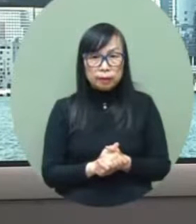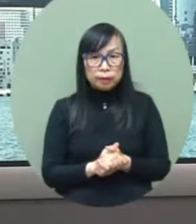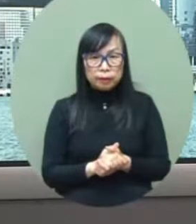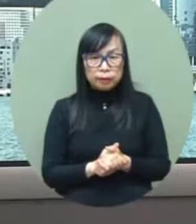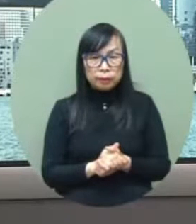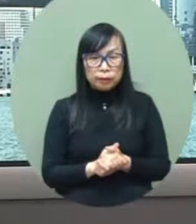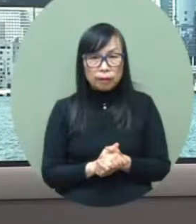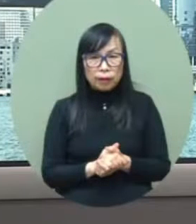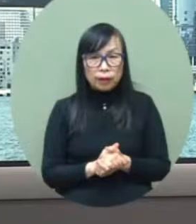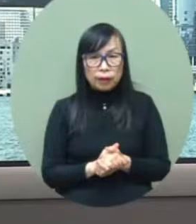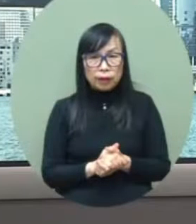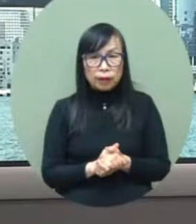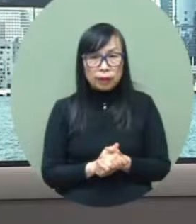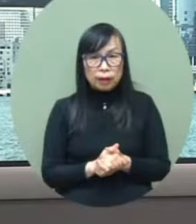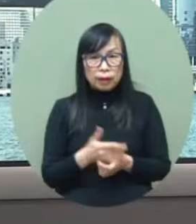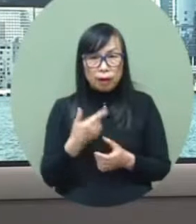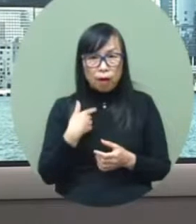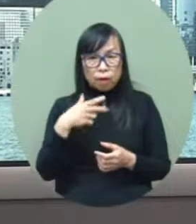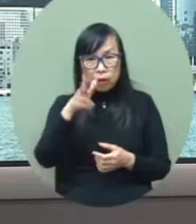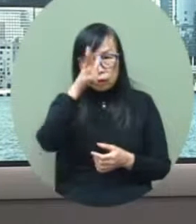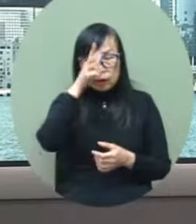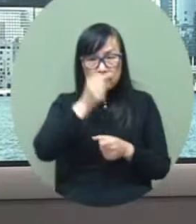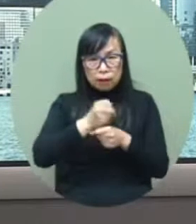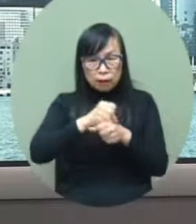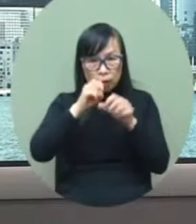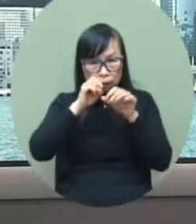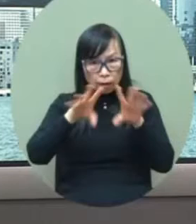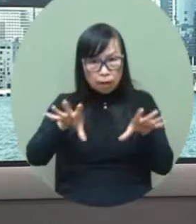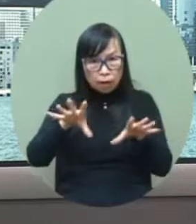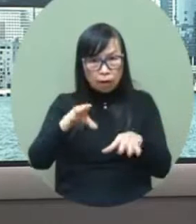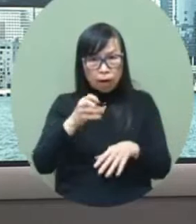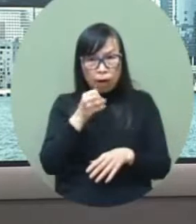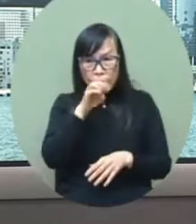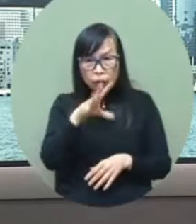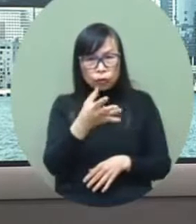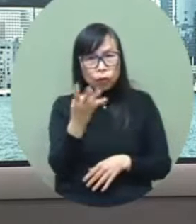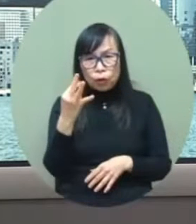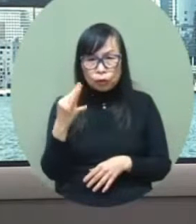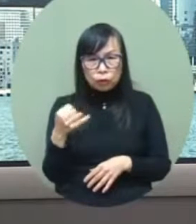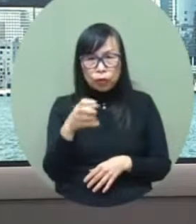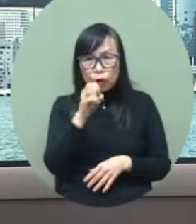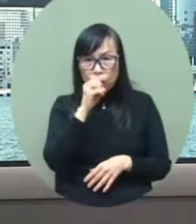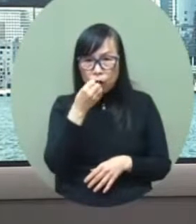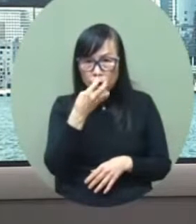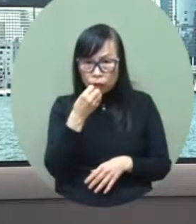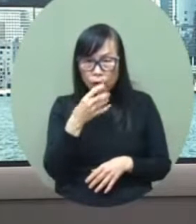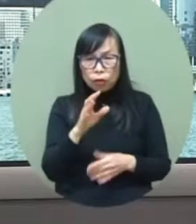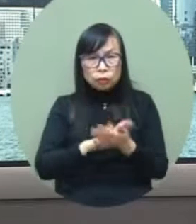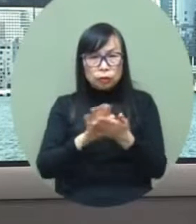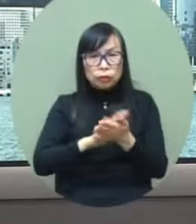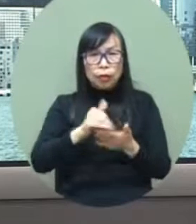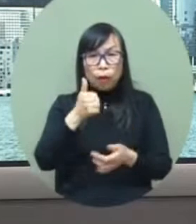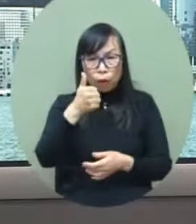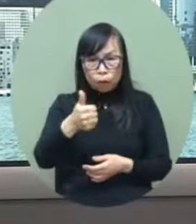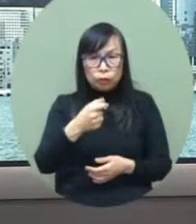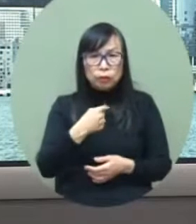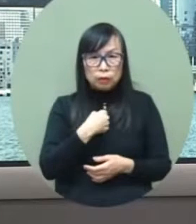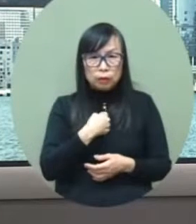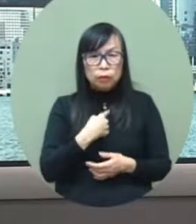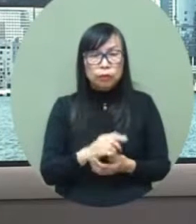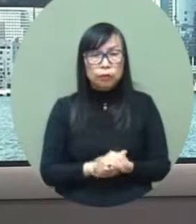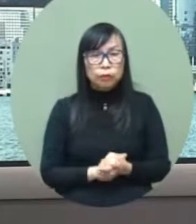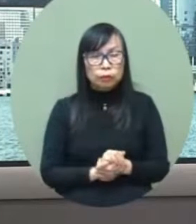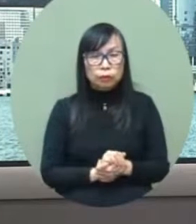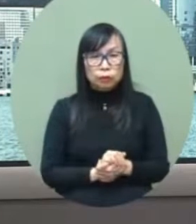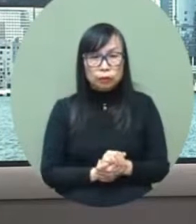policy address that we will tell the good hong kong story now we have resumed normal it is time for us